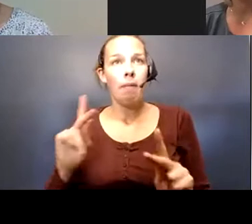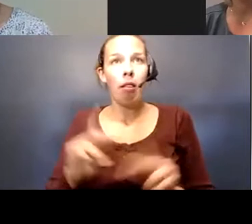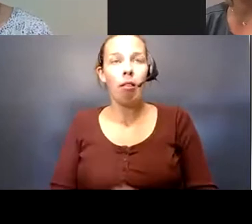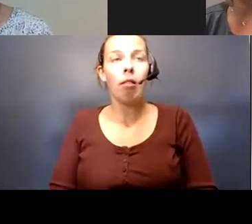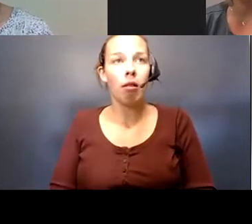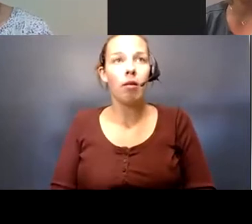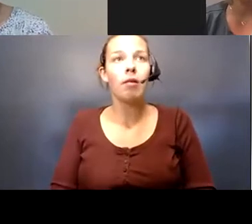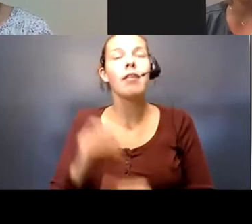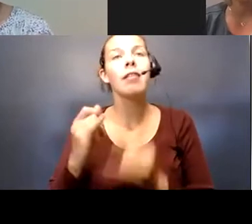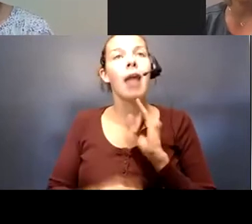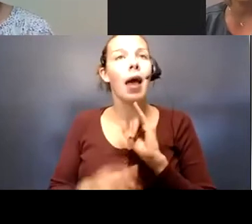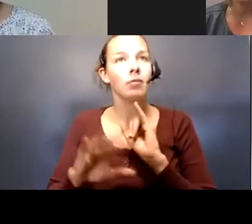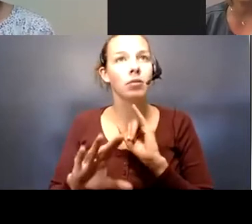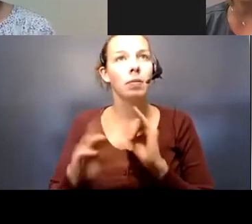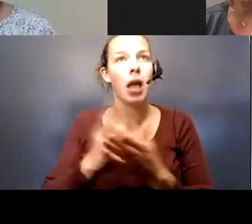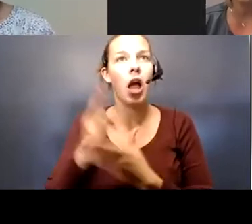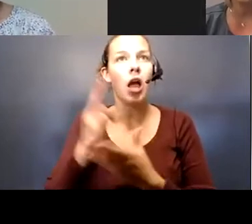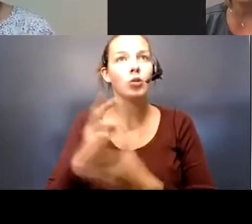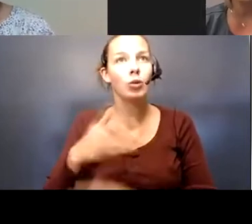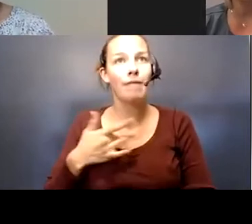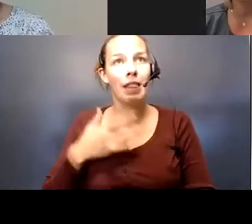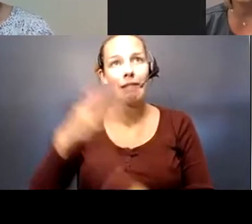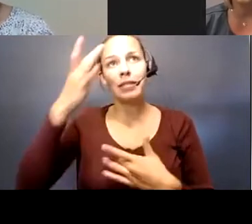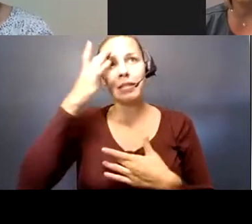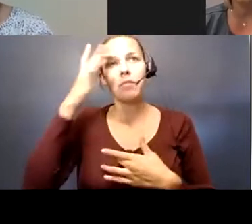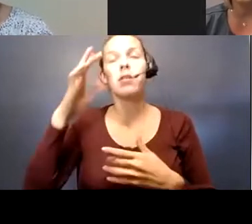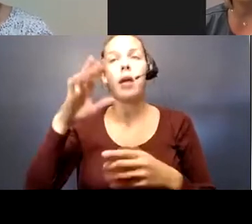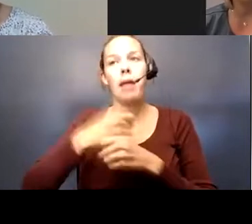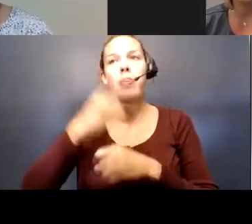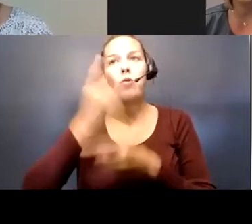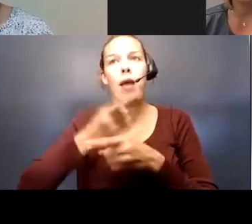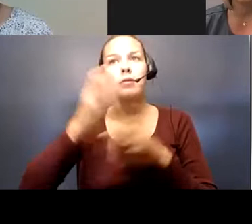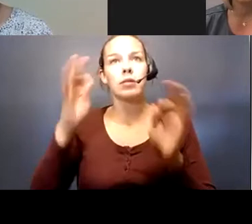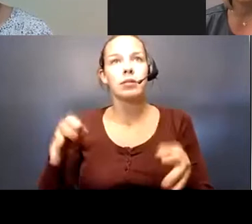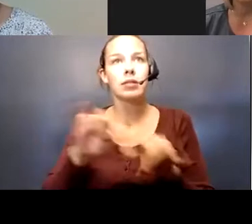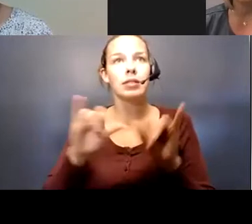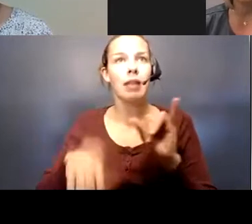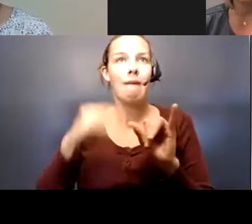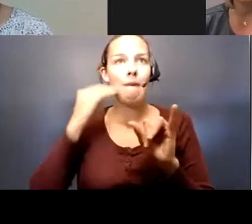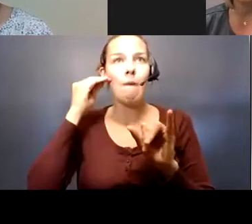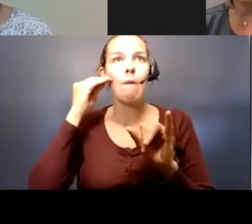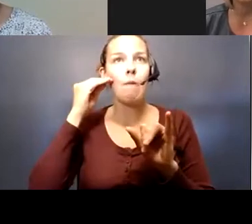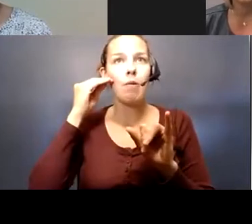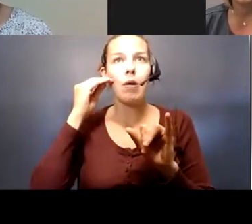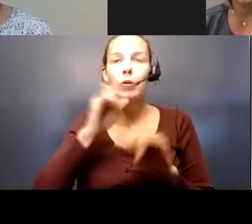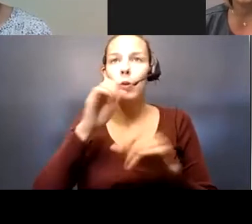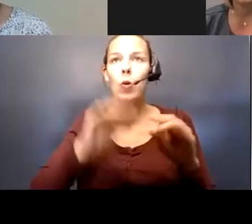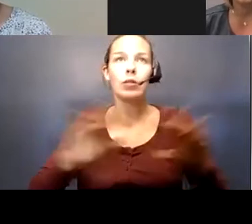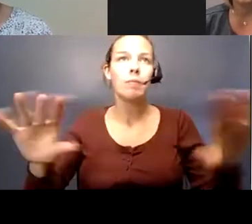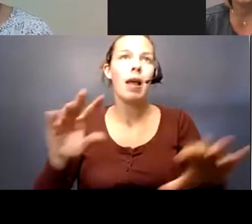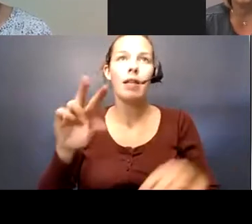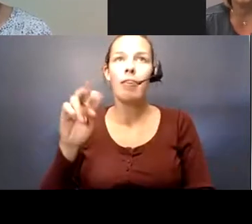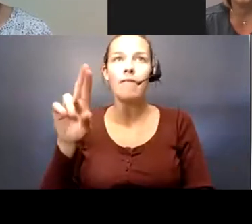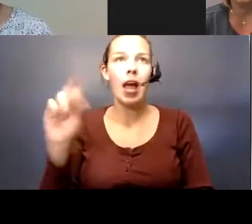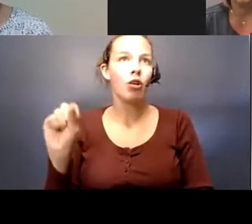And last, be honest when you're feeling sick and make the right decision. Stay home and don't spread the virus to